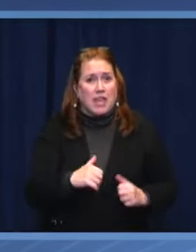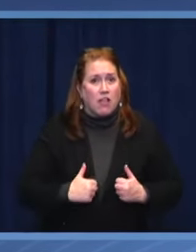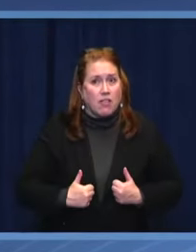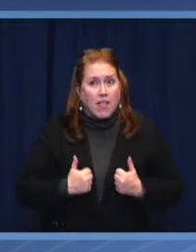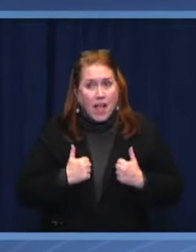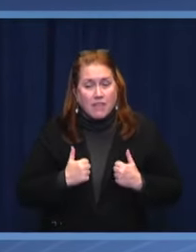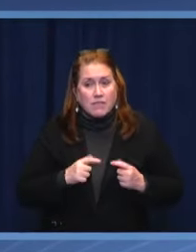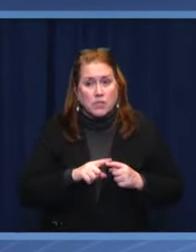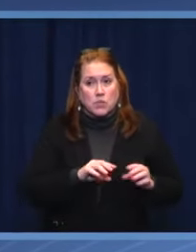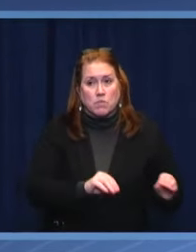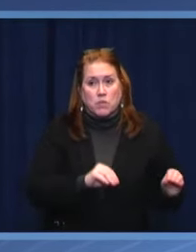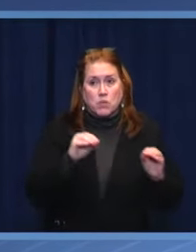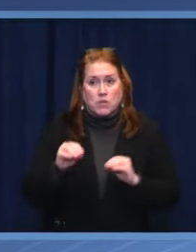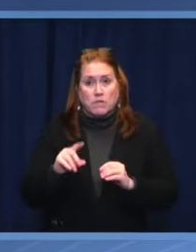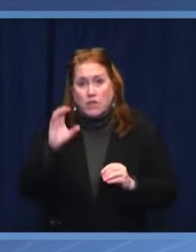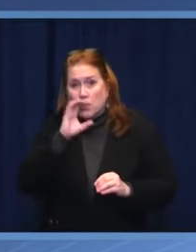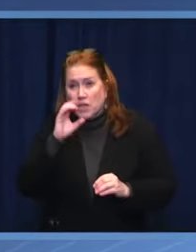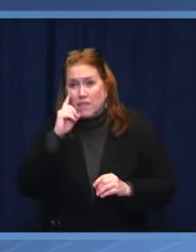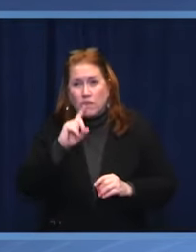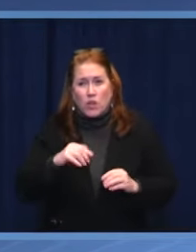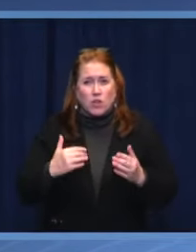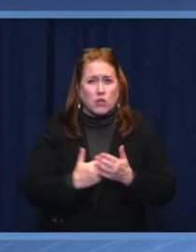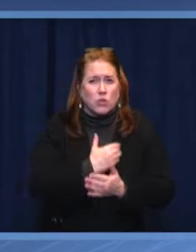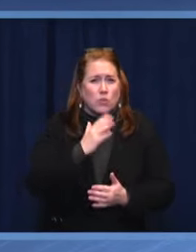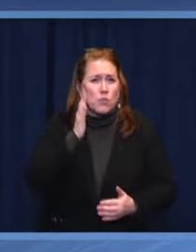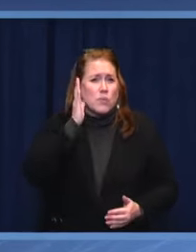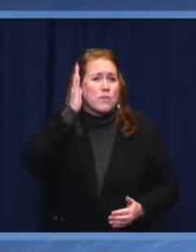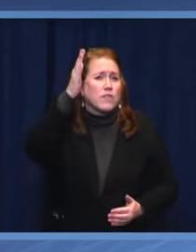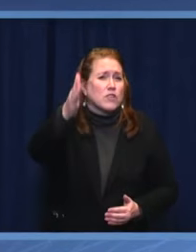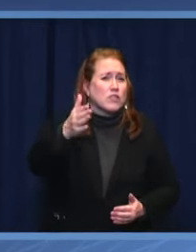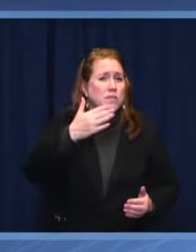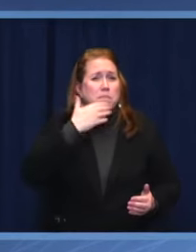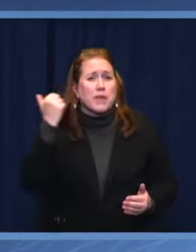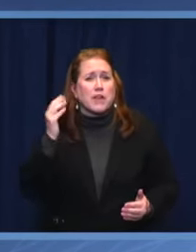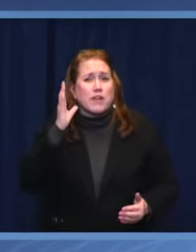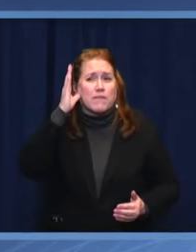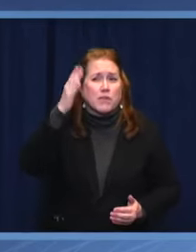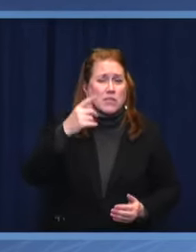in search of a better future is not even an option.